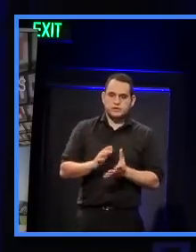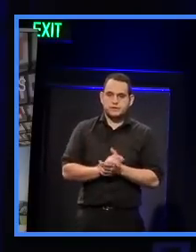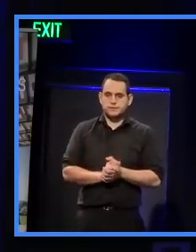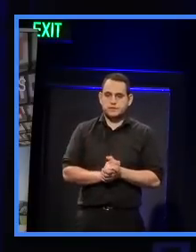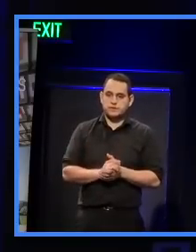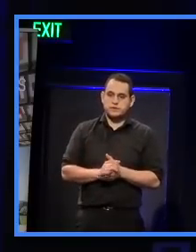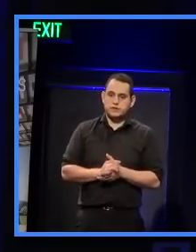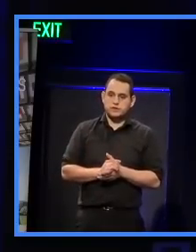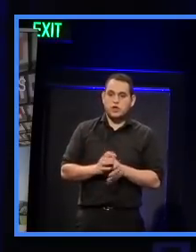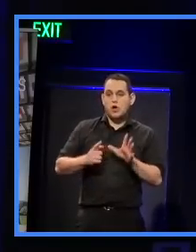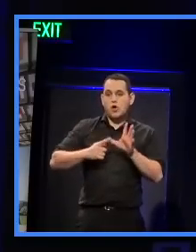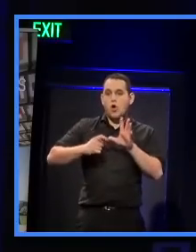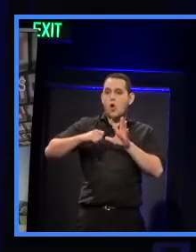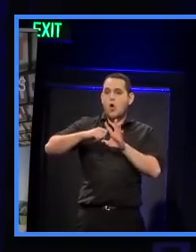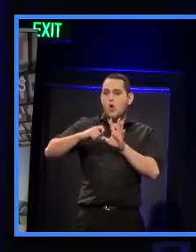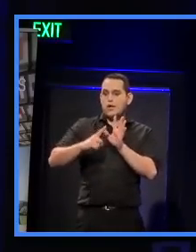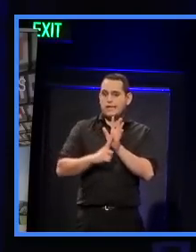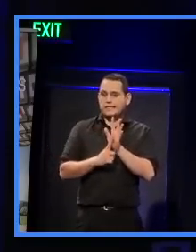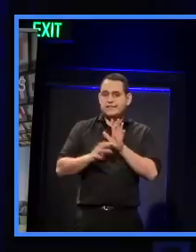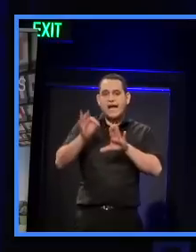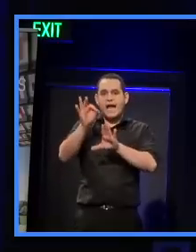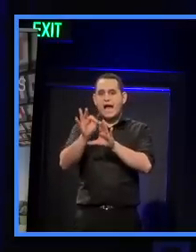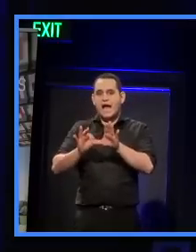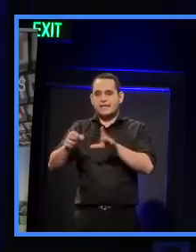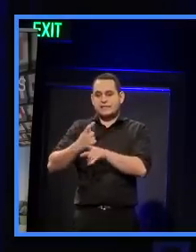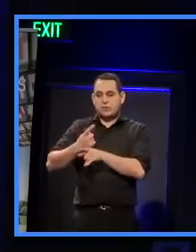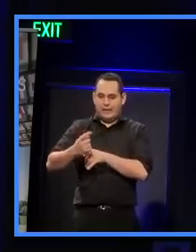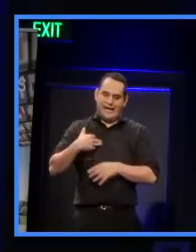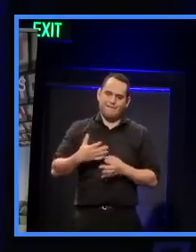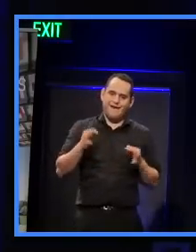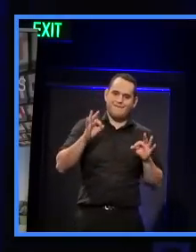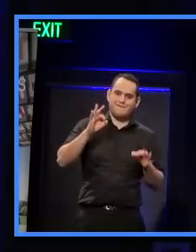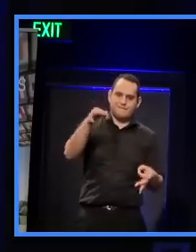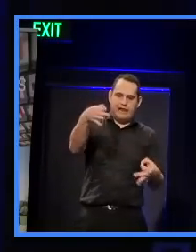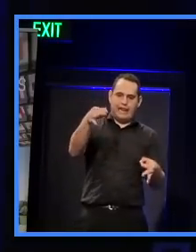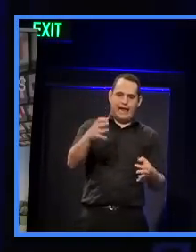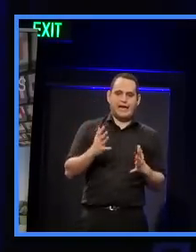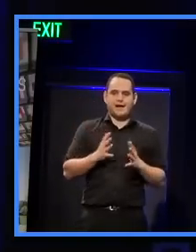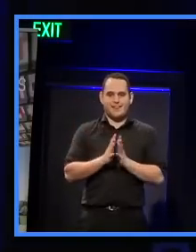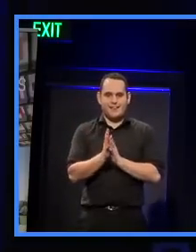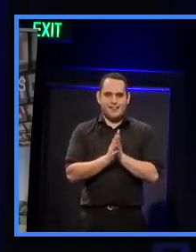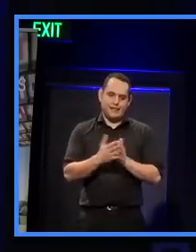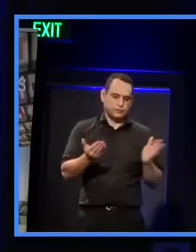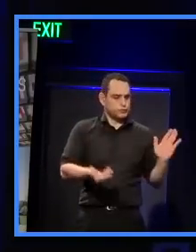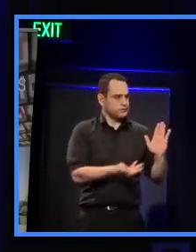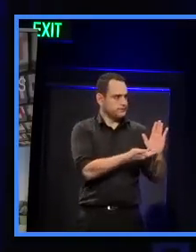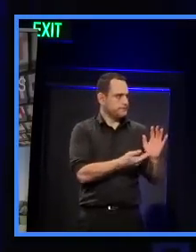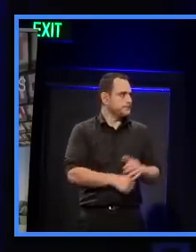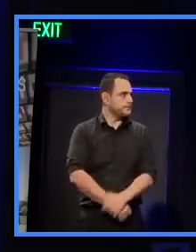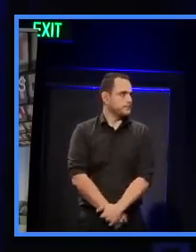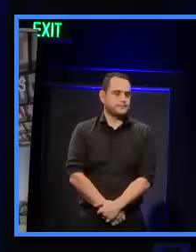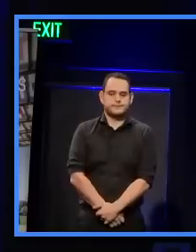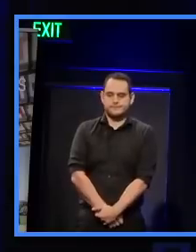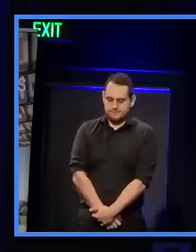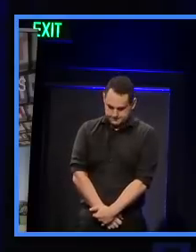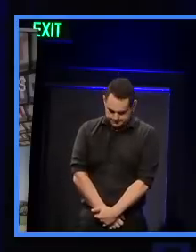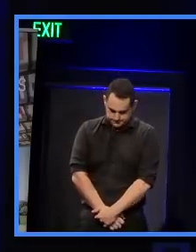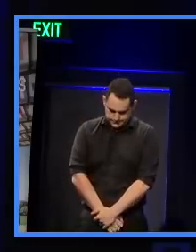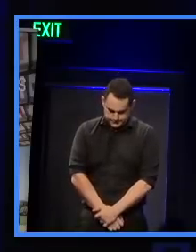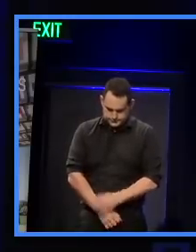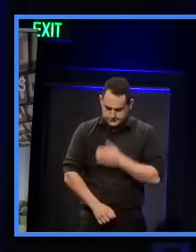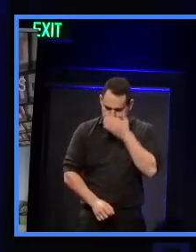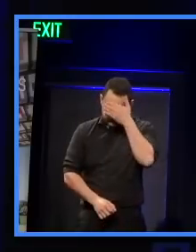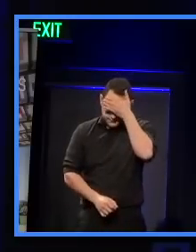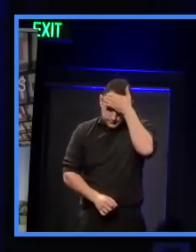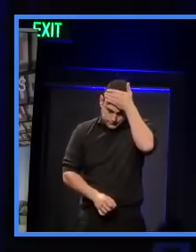Architecture Week. I've got a very cool flyer here from the team. So Auckland Architecture Week is happening